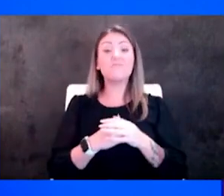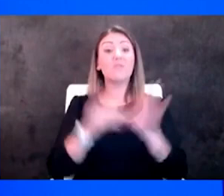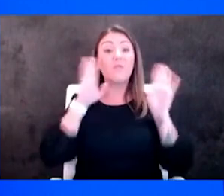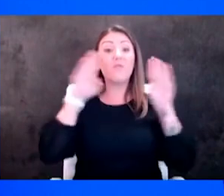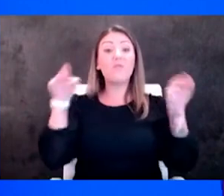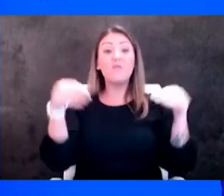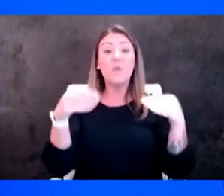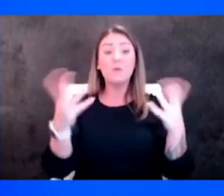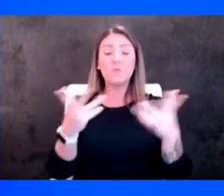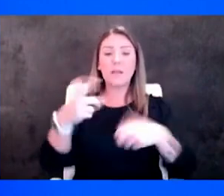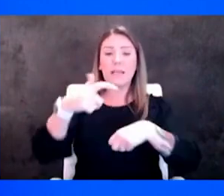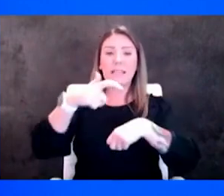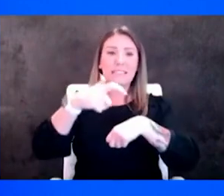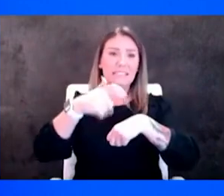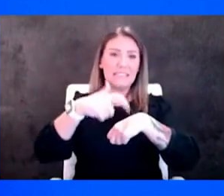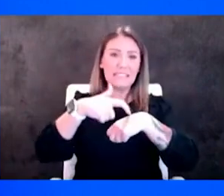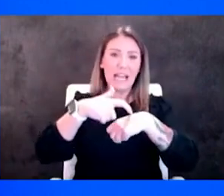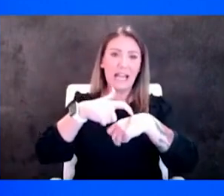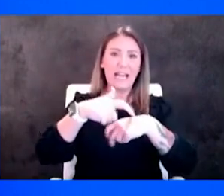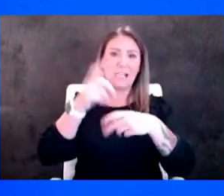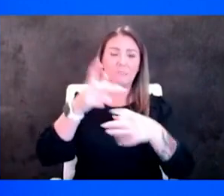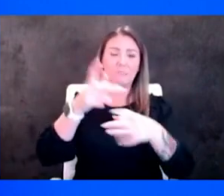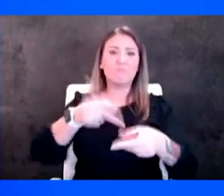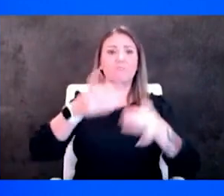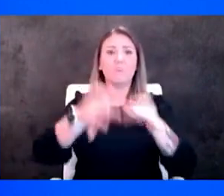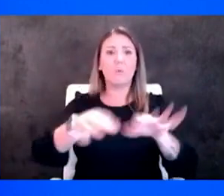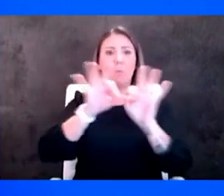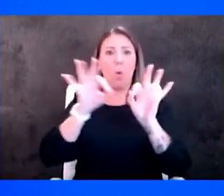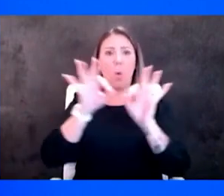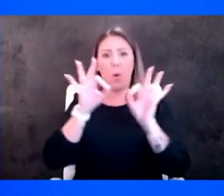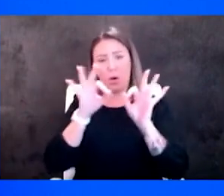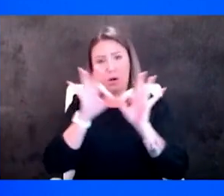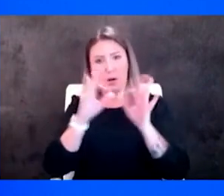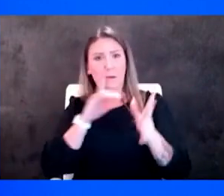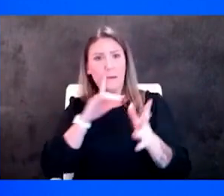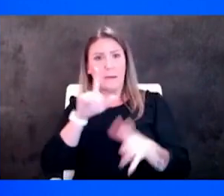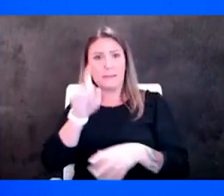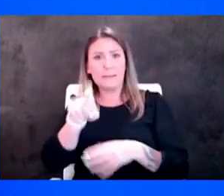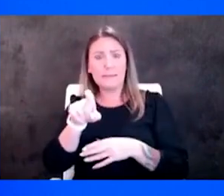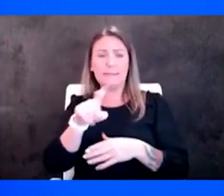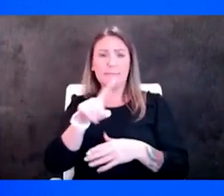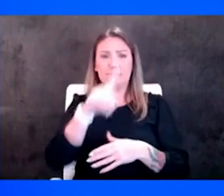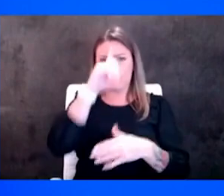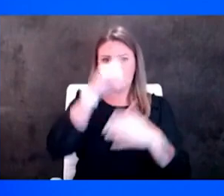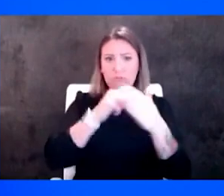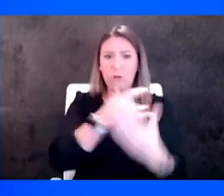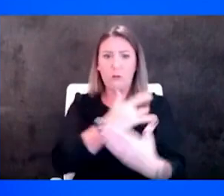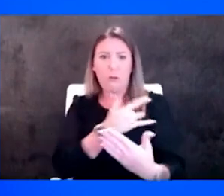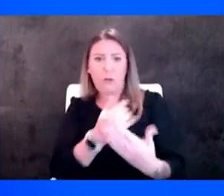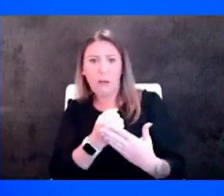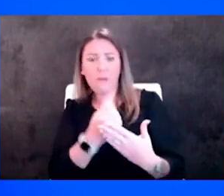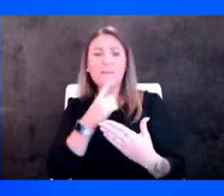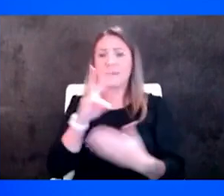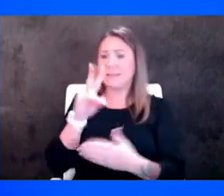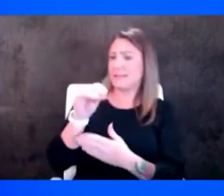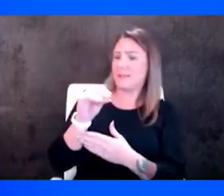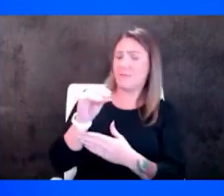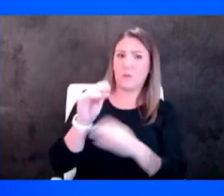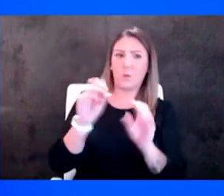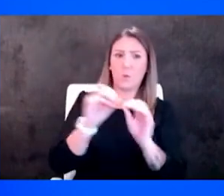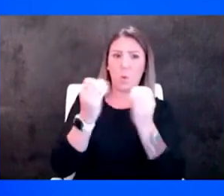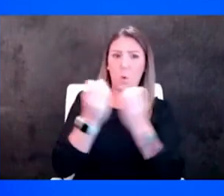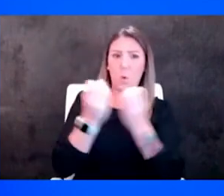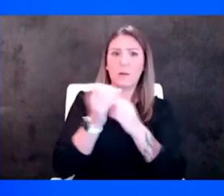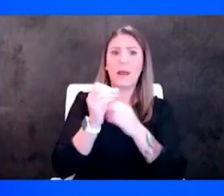critical diagnosis heart attack stroke sepsis and and we've trained 78 organizations across 70 counties in kansas uh